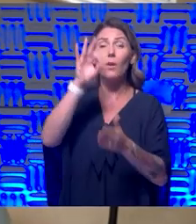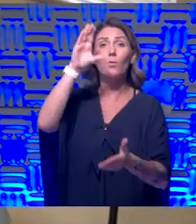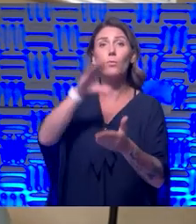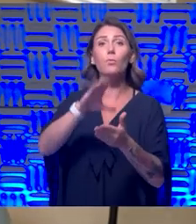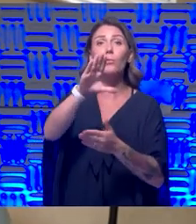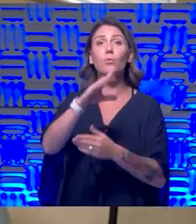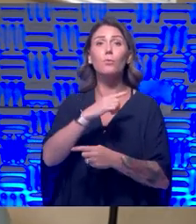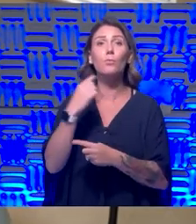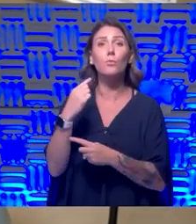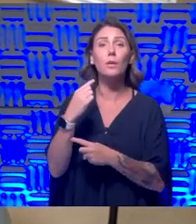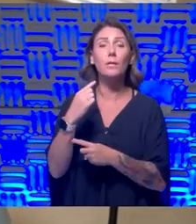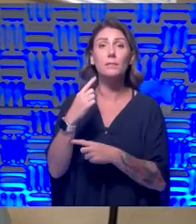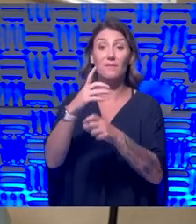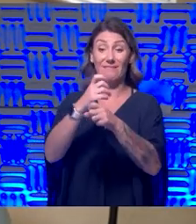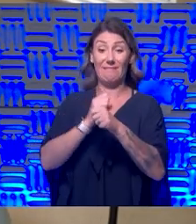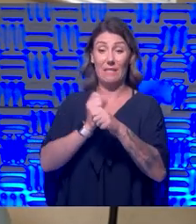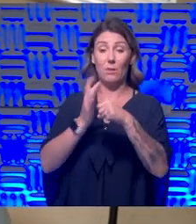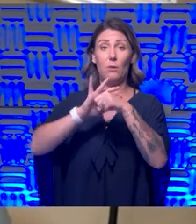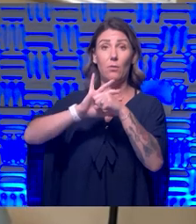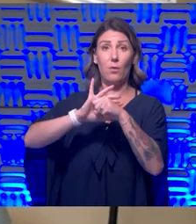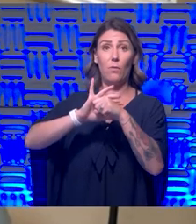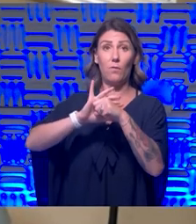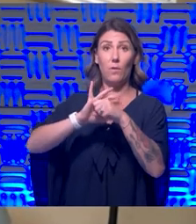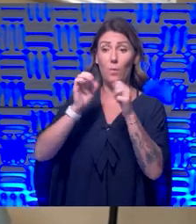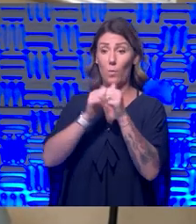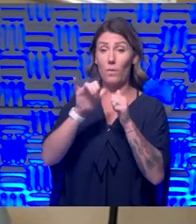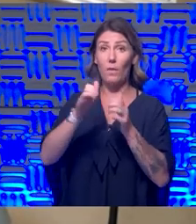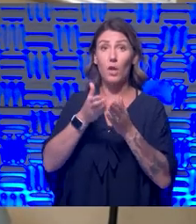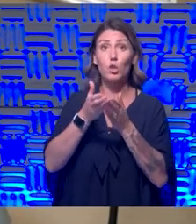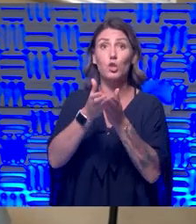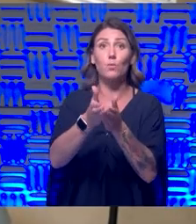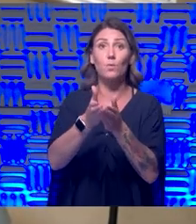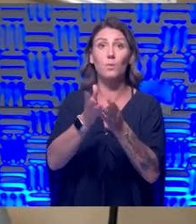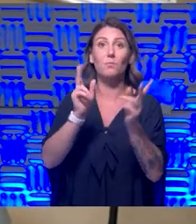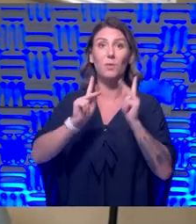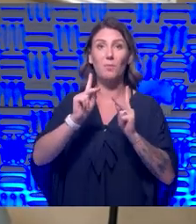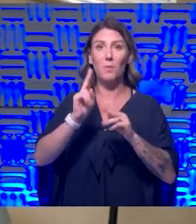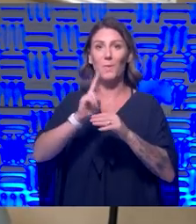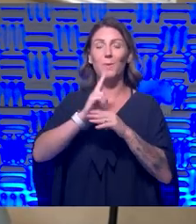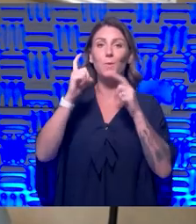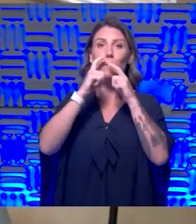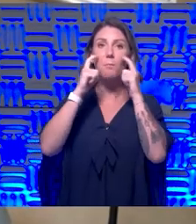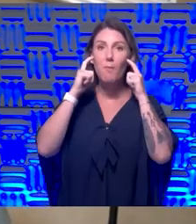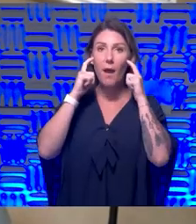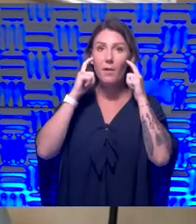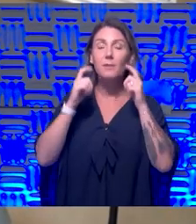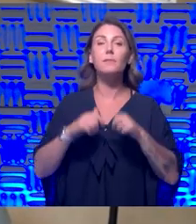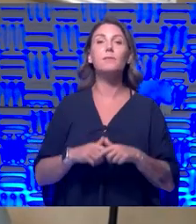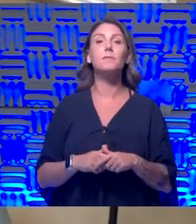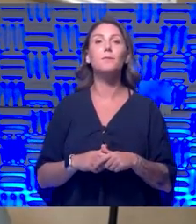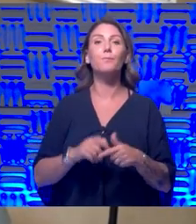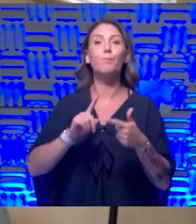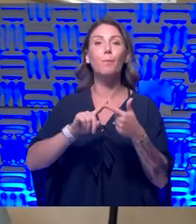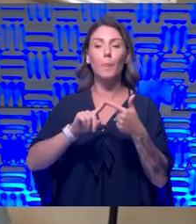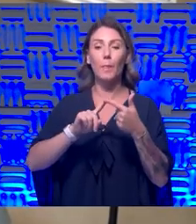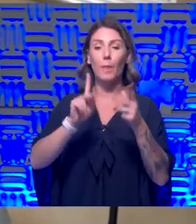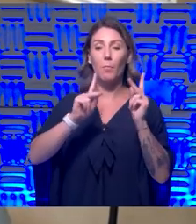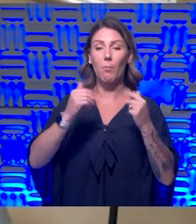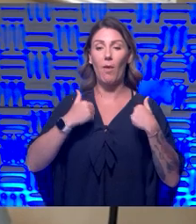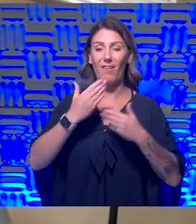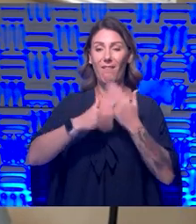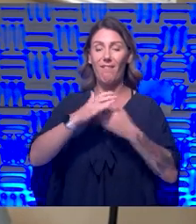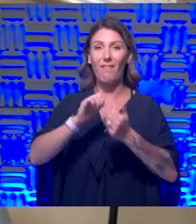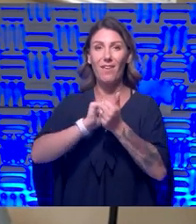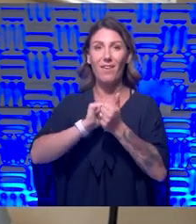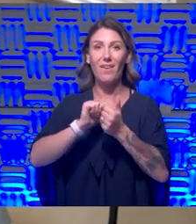your risk of getting COVID on that ship was people who wore masks and people who had hand hygiene and also